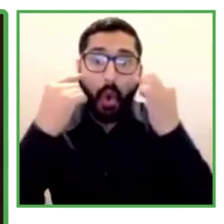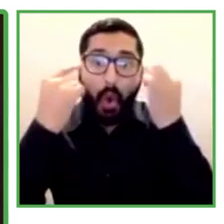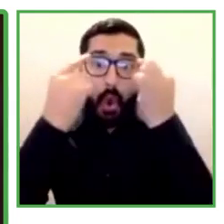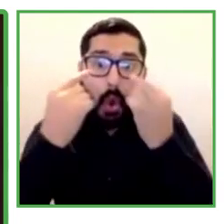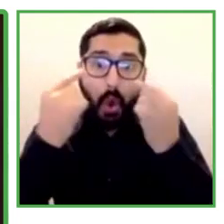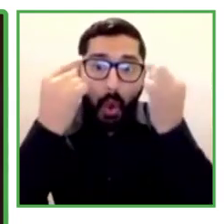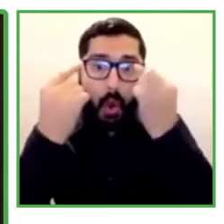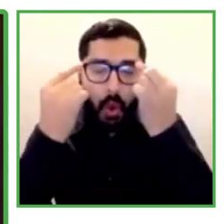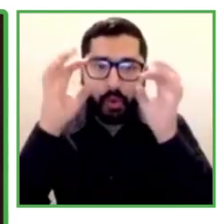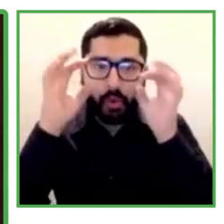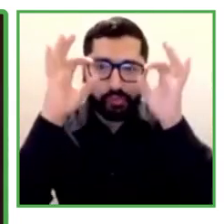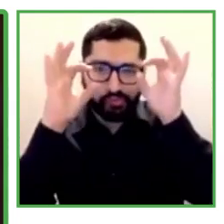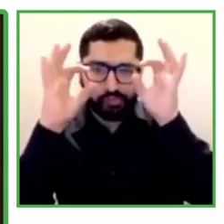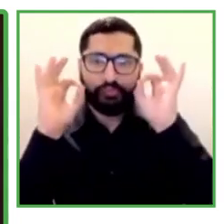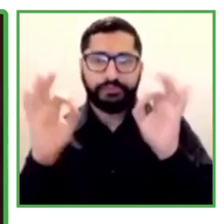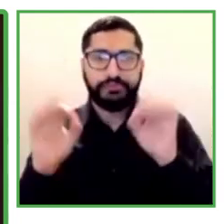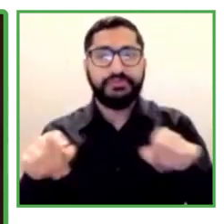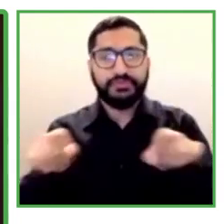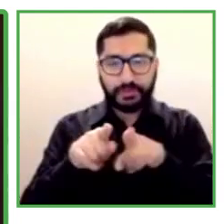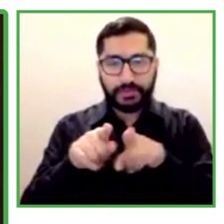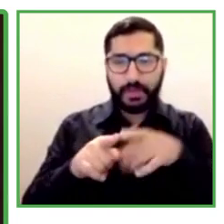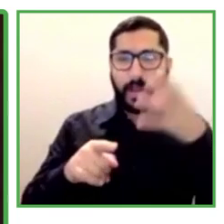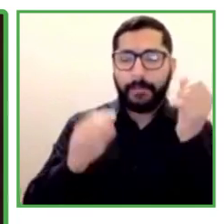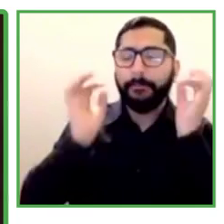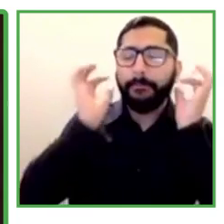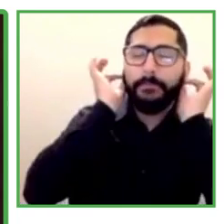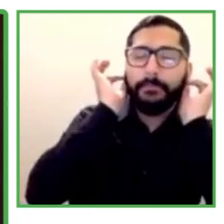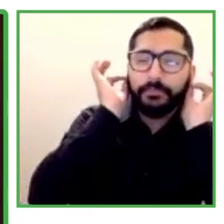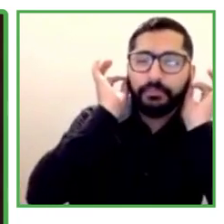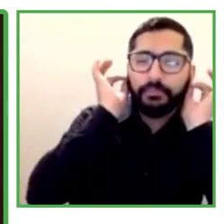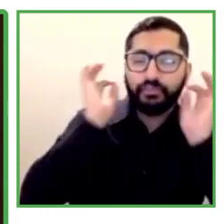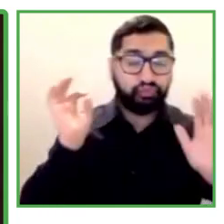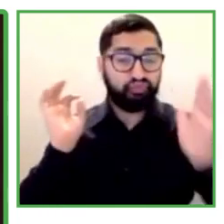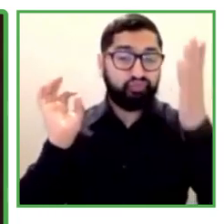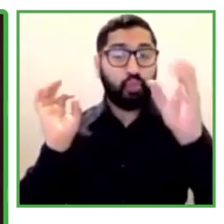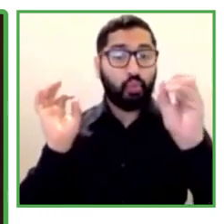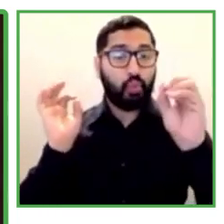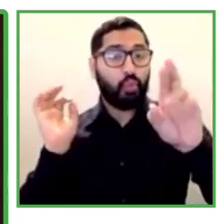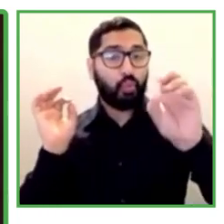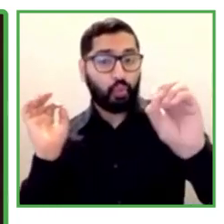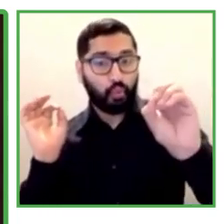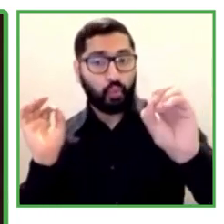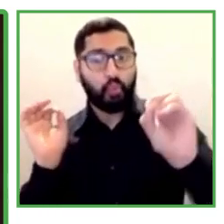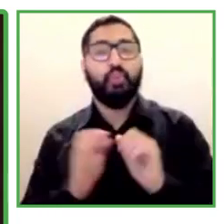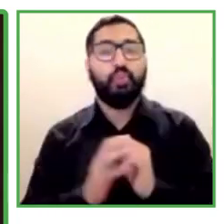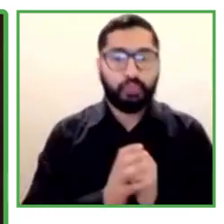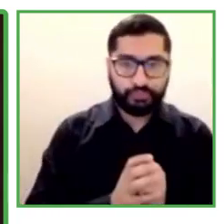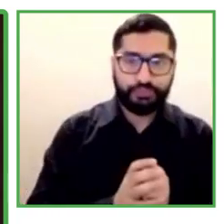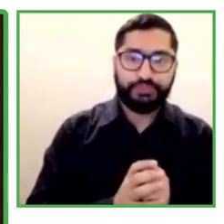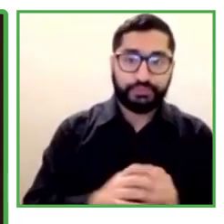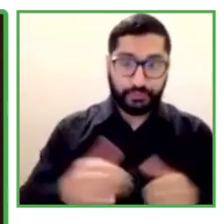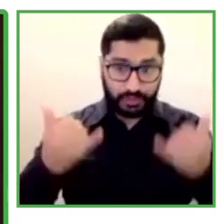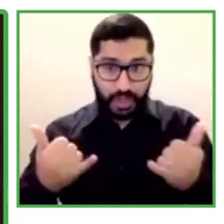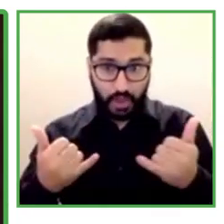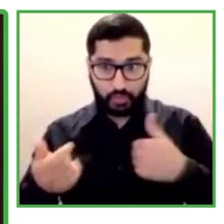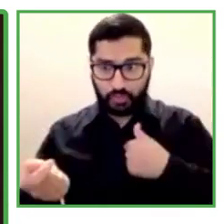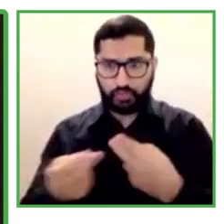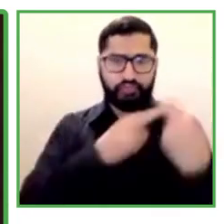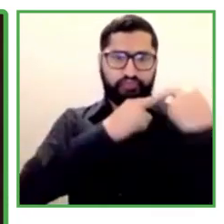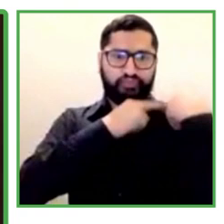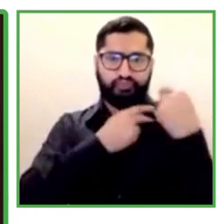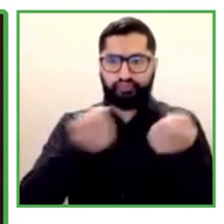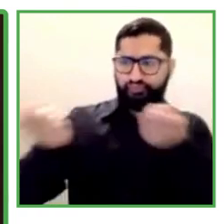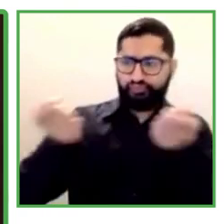Today I will be moderating the session. We will focus on successful diversity